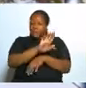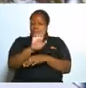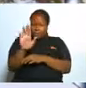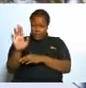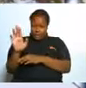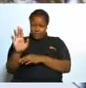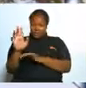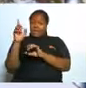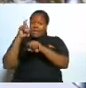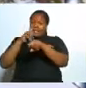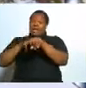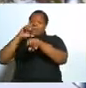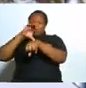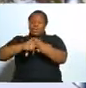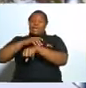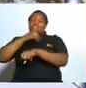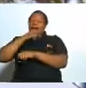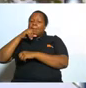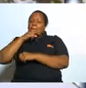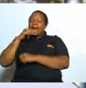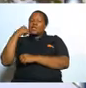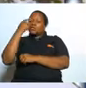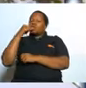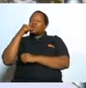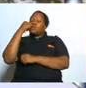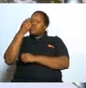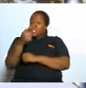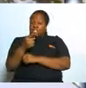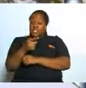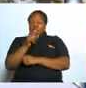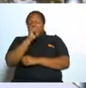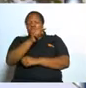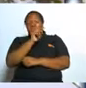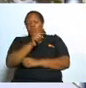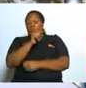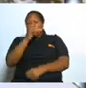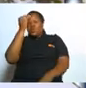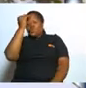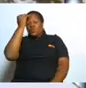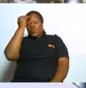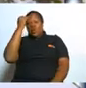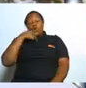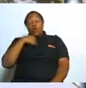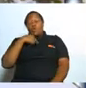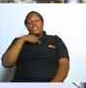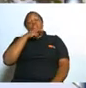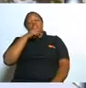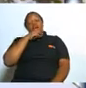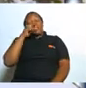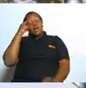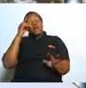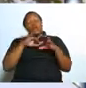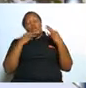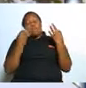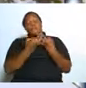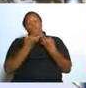when you find a man who says don't you know that I am a father of this family